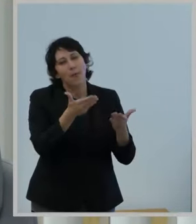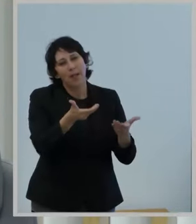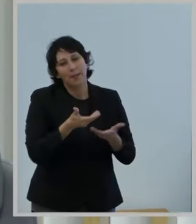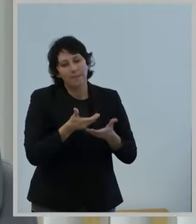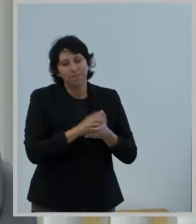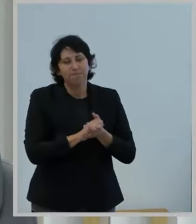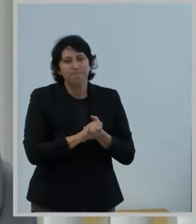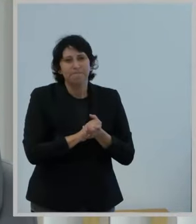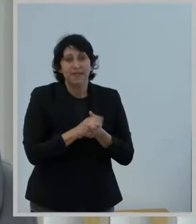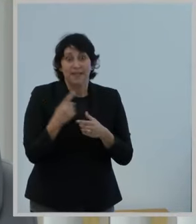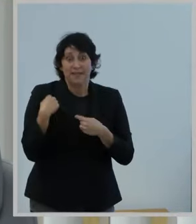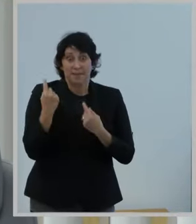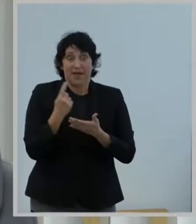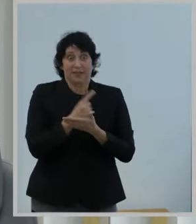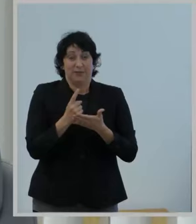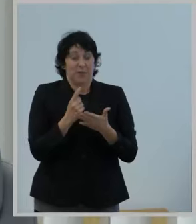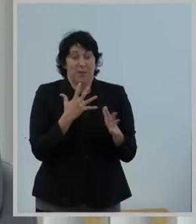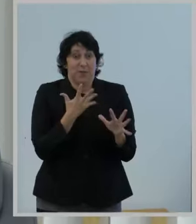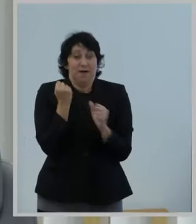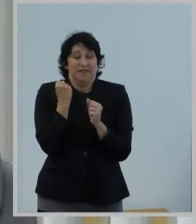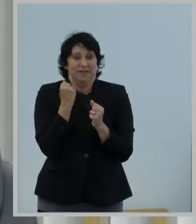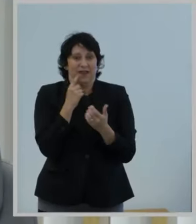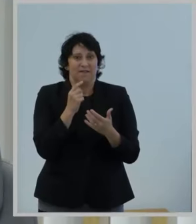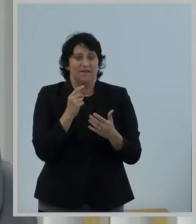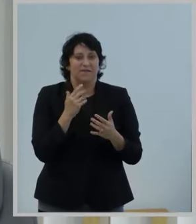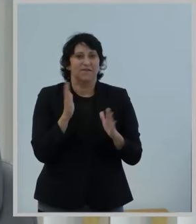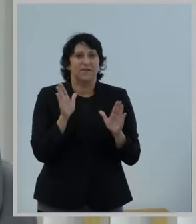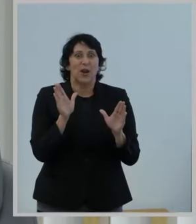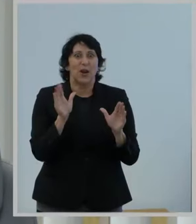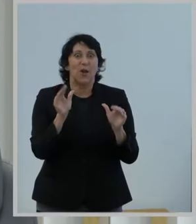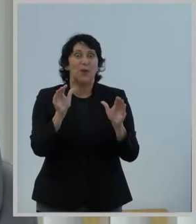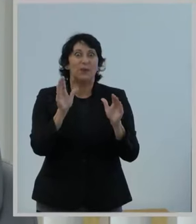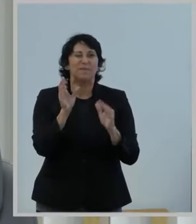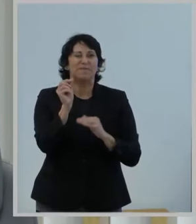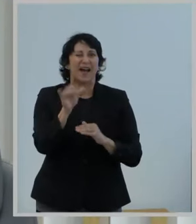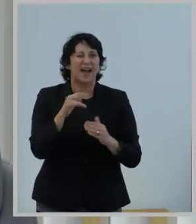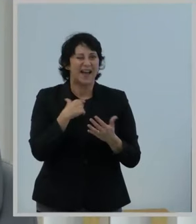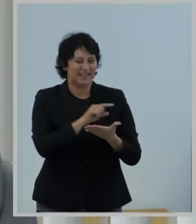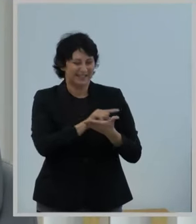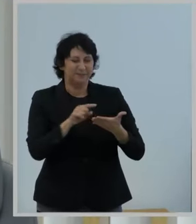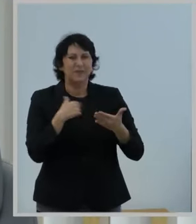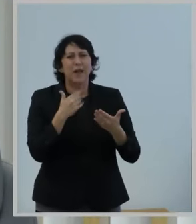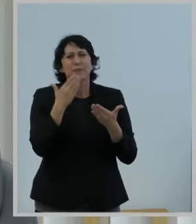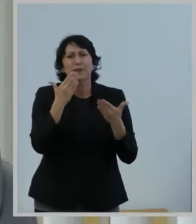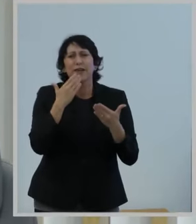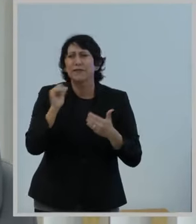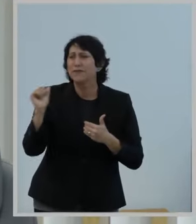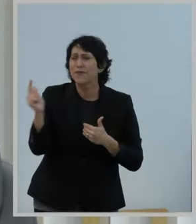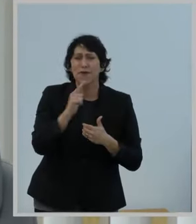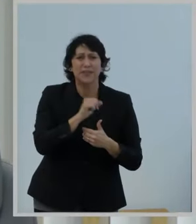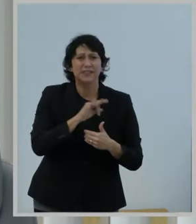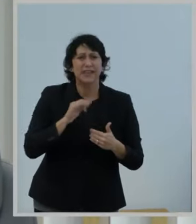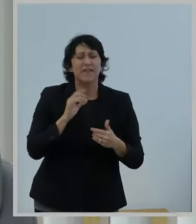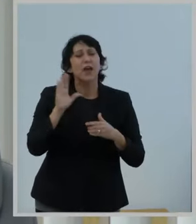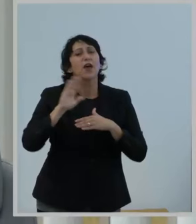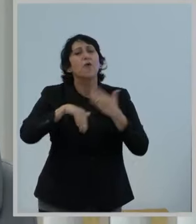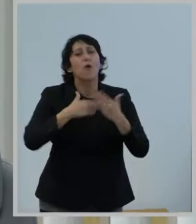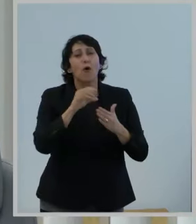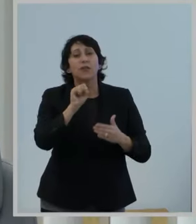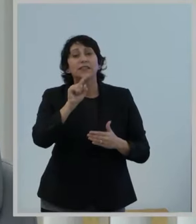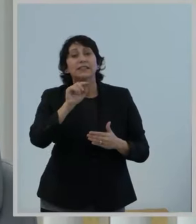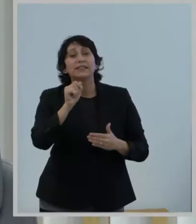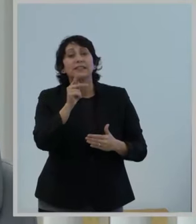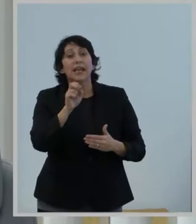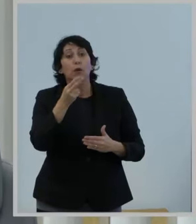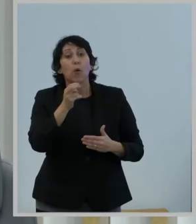The past few weeks have flown by, and I'm grateful for all the FCC staff and stakeholders who have taken the time to meet with me.